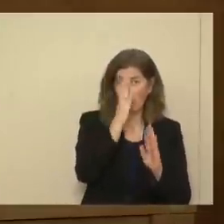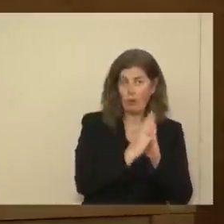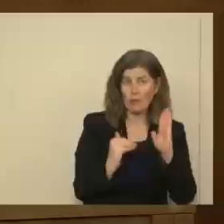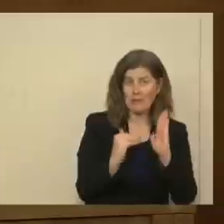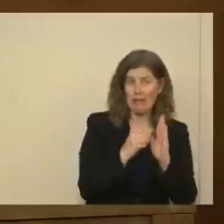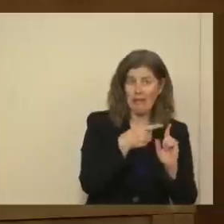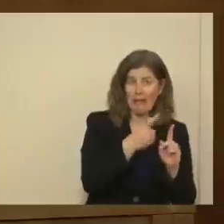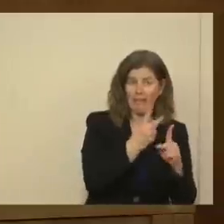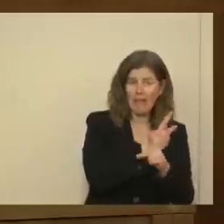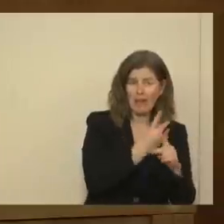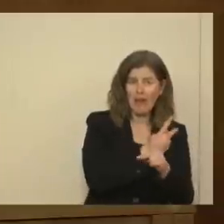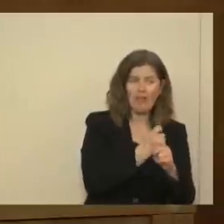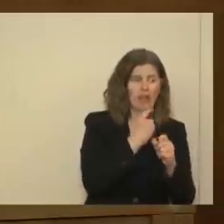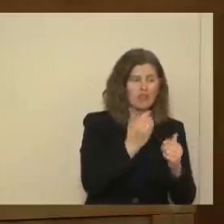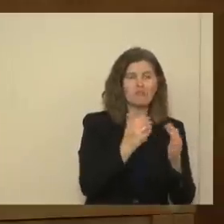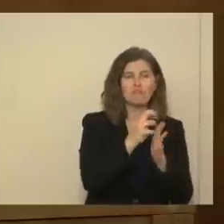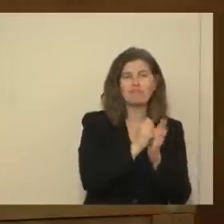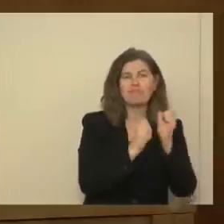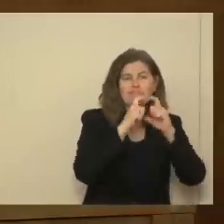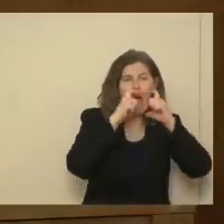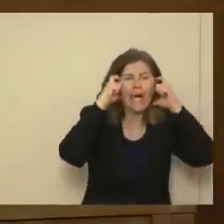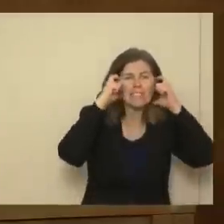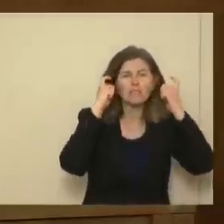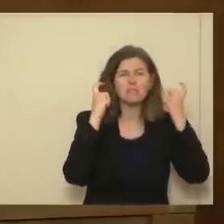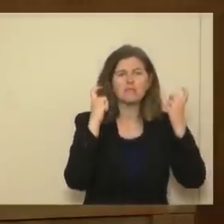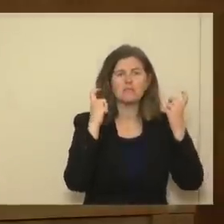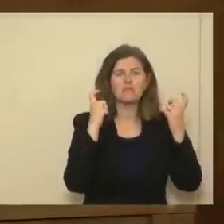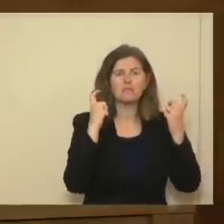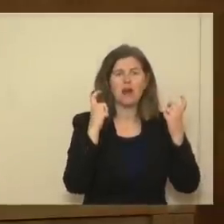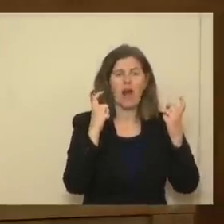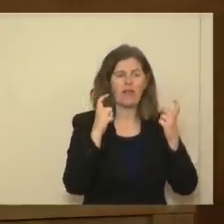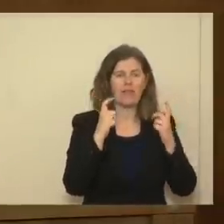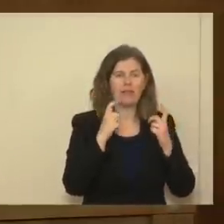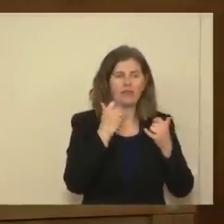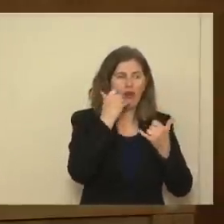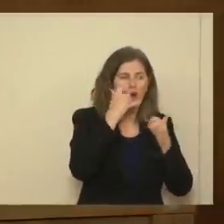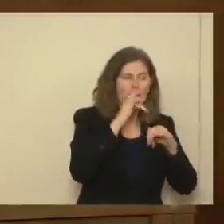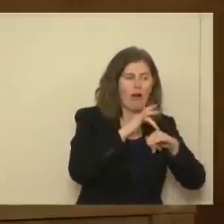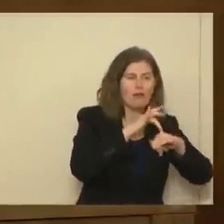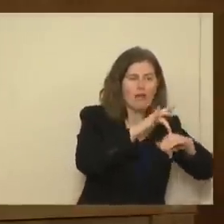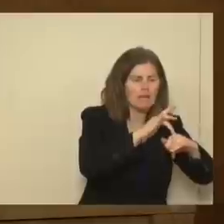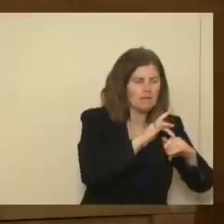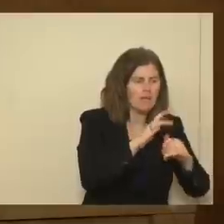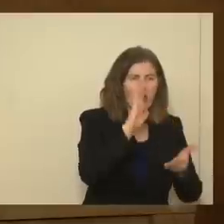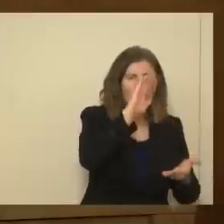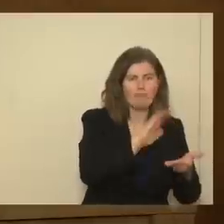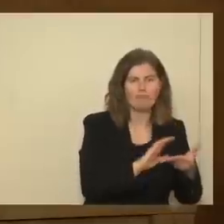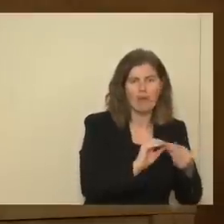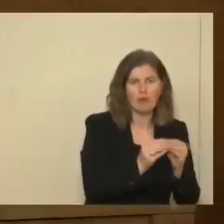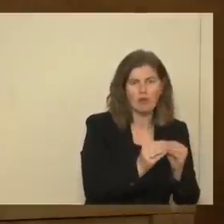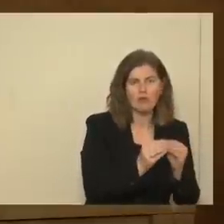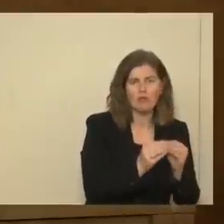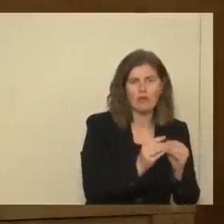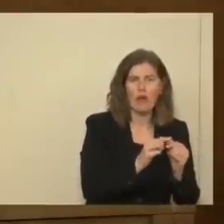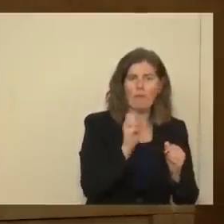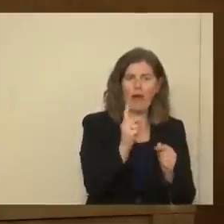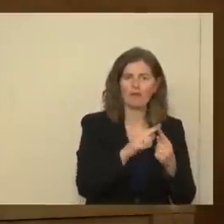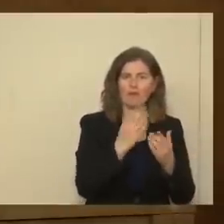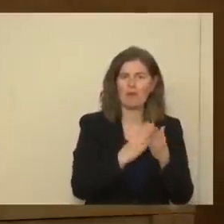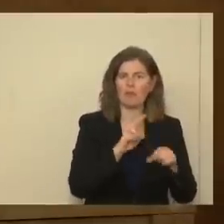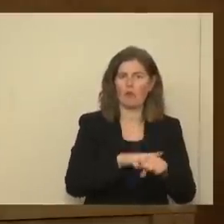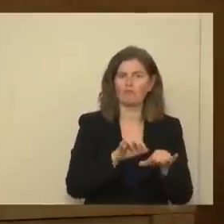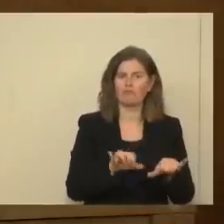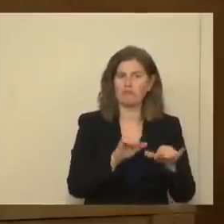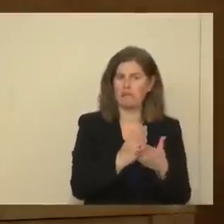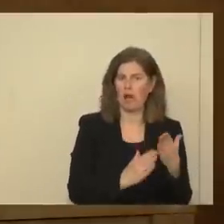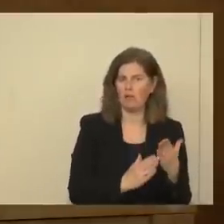out. They just masked up and contact traced and drove their cases down, and they're back doing some things they want to